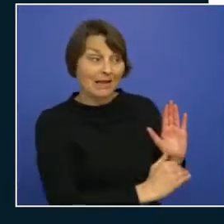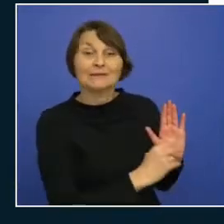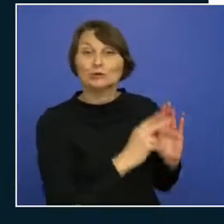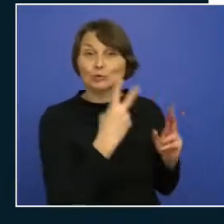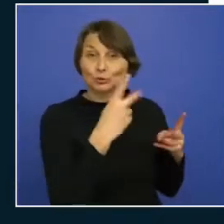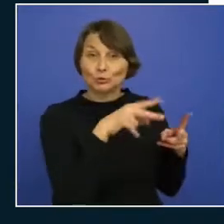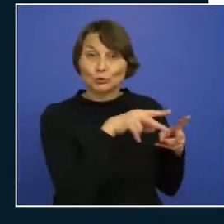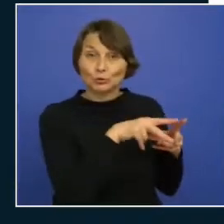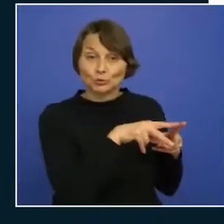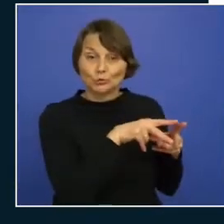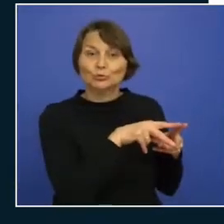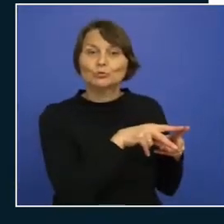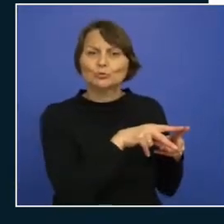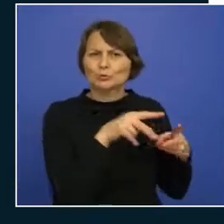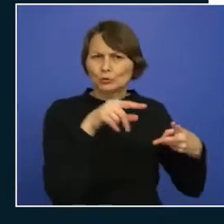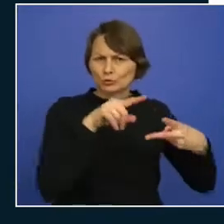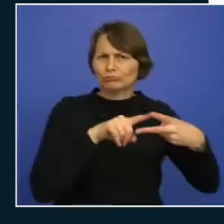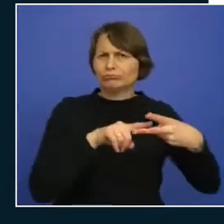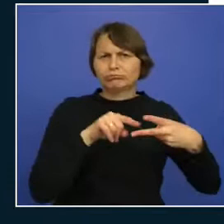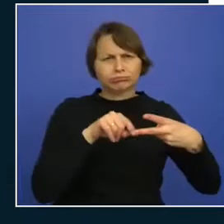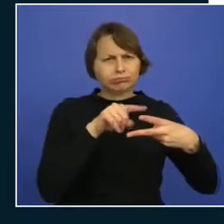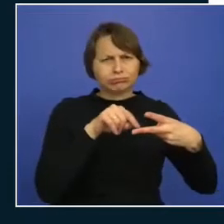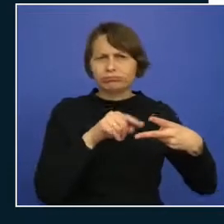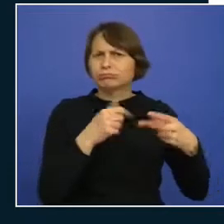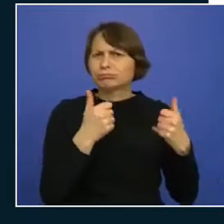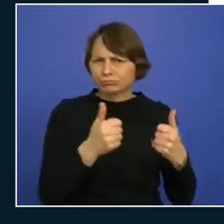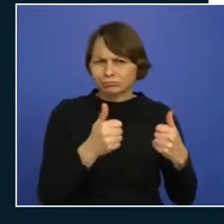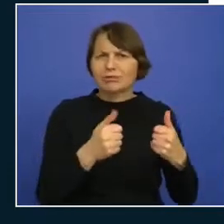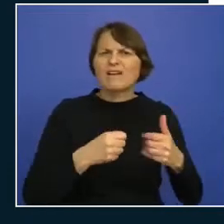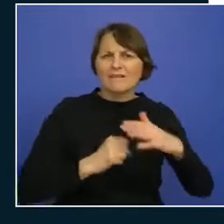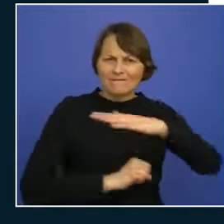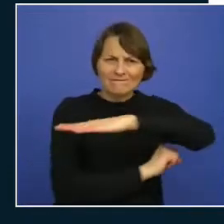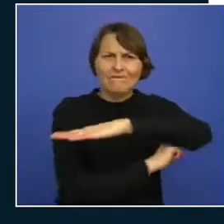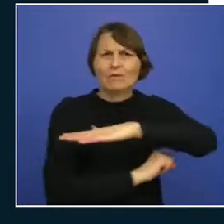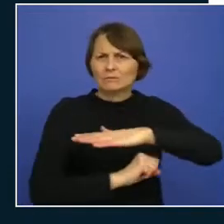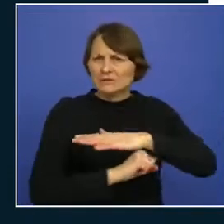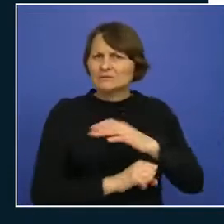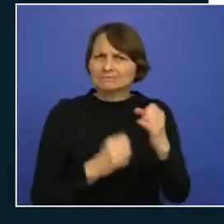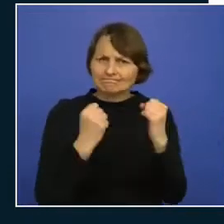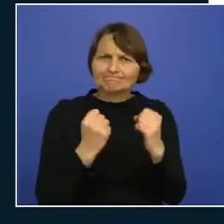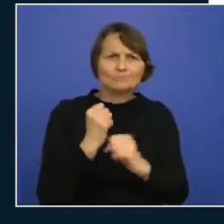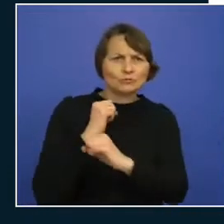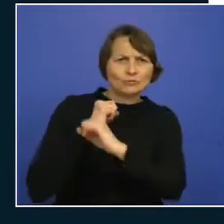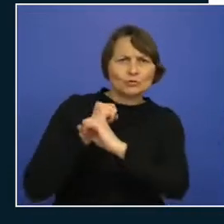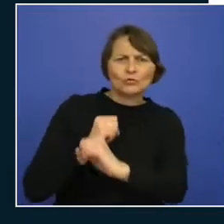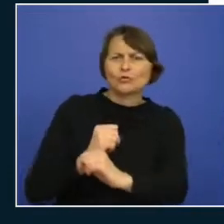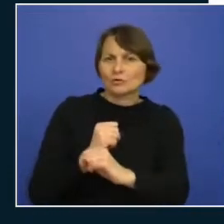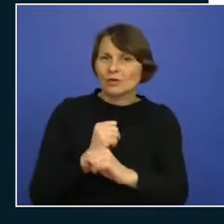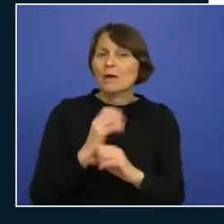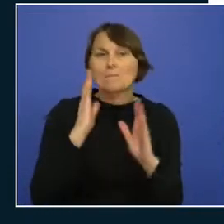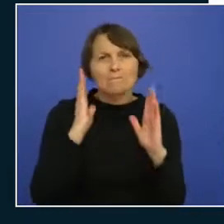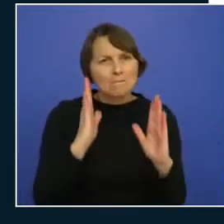these are like foundational security features you always want to or should be